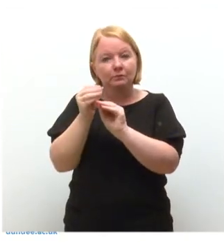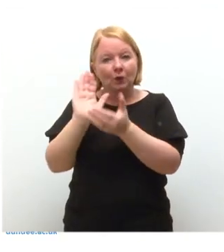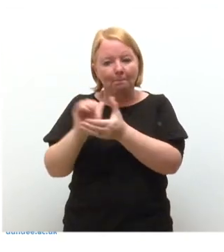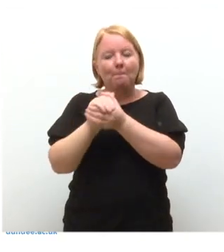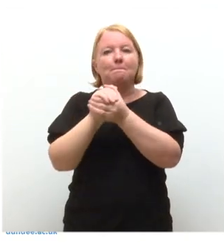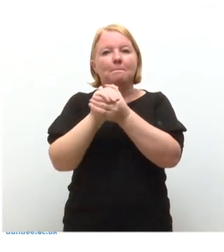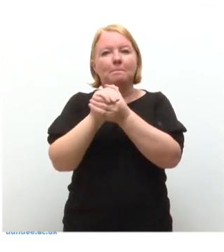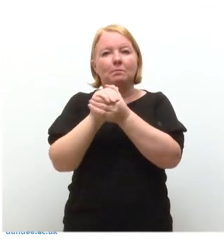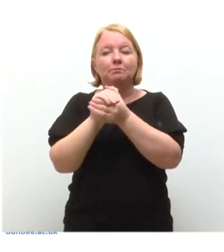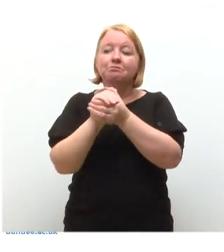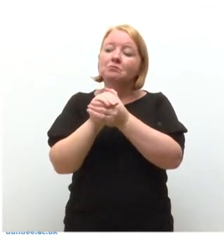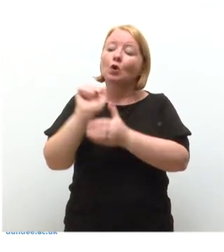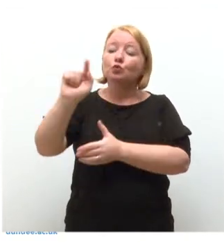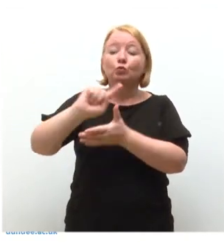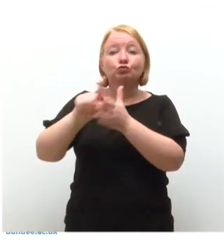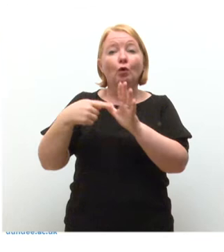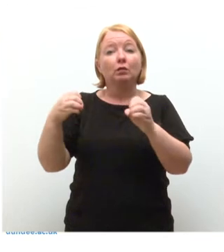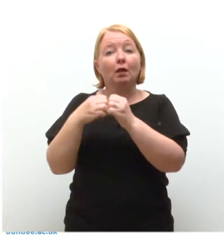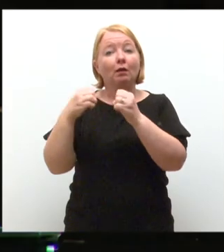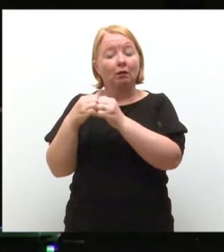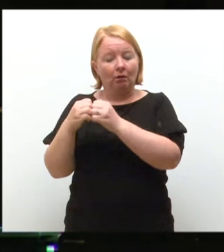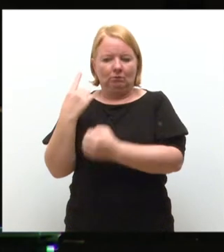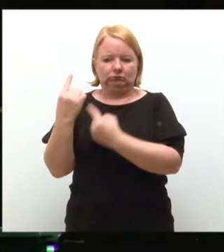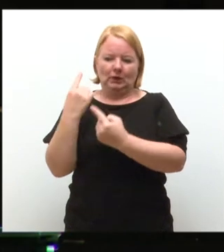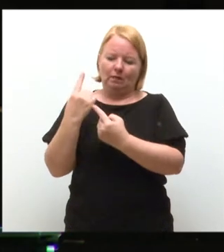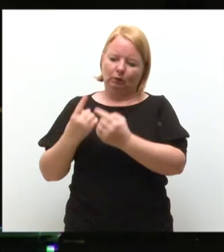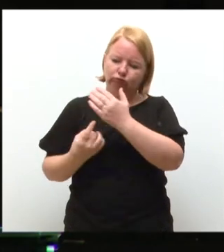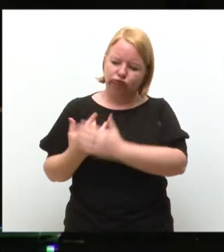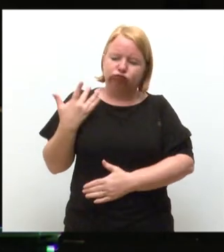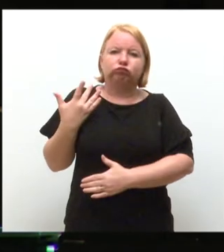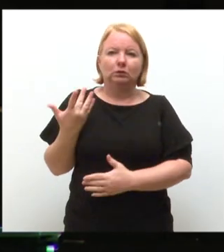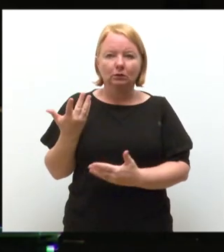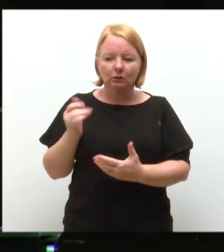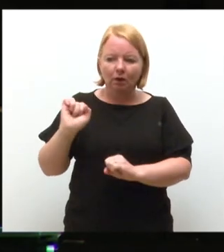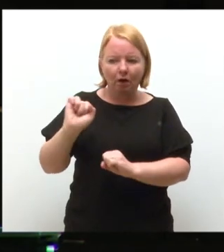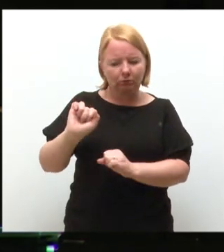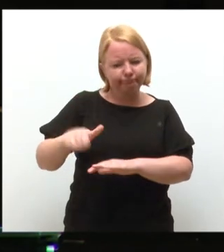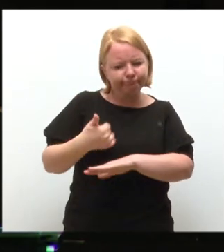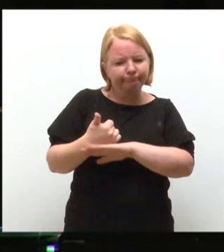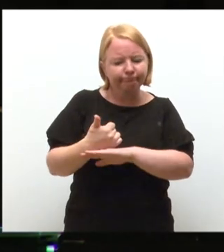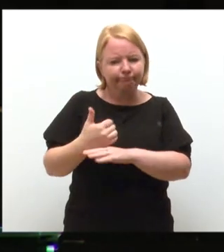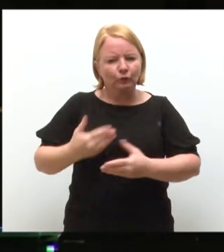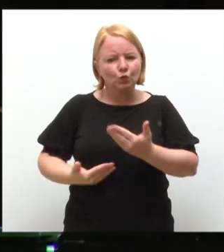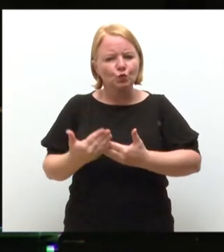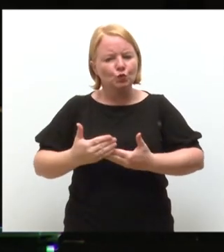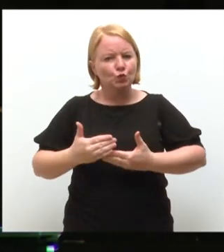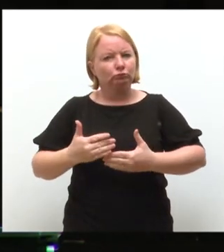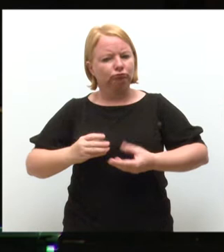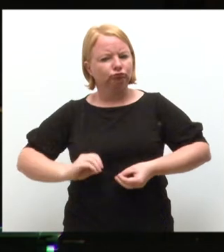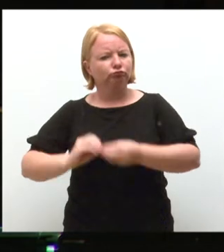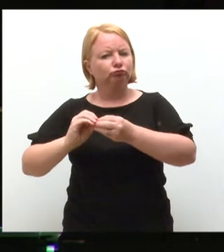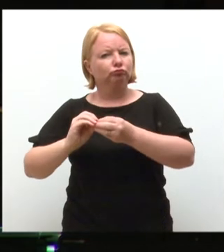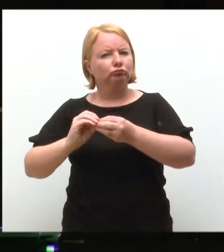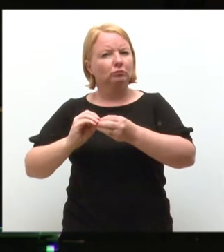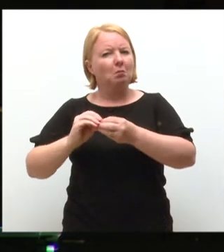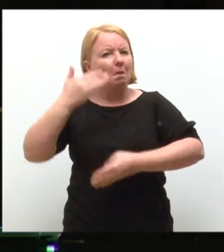has been about breaking new ground, such as that discovery, very often against the odds.